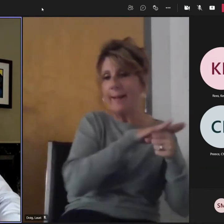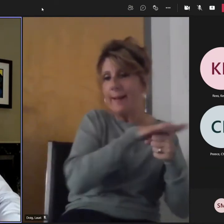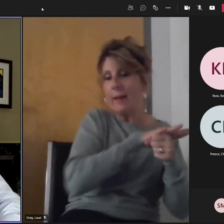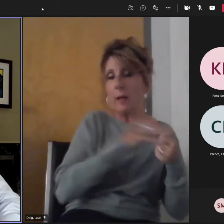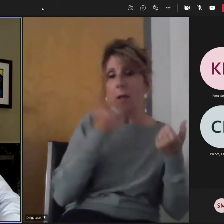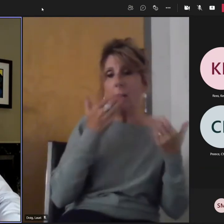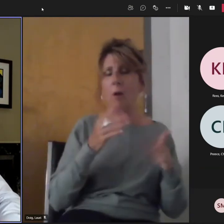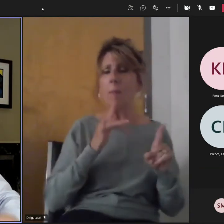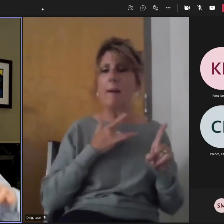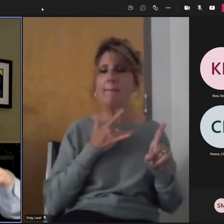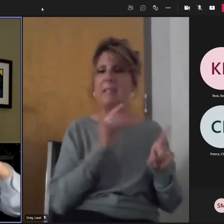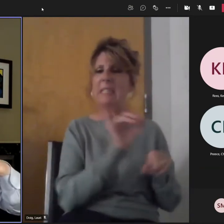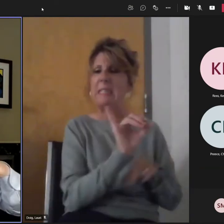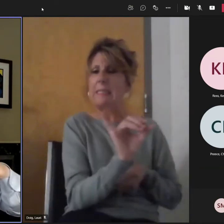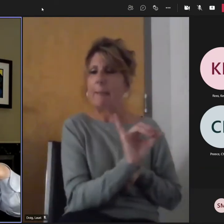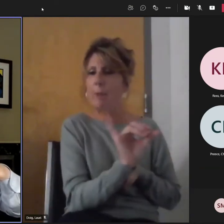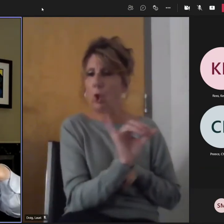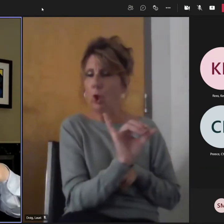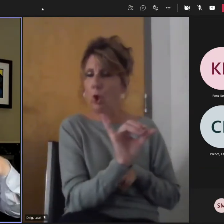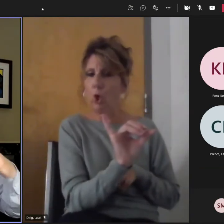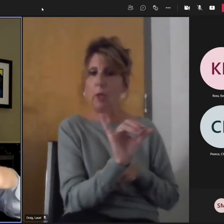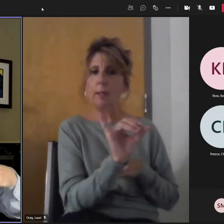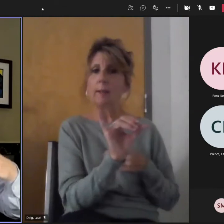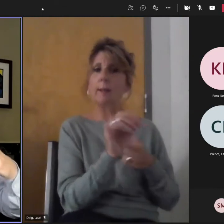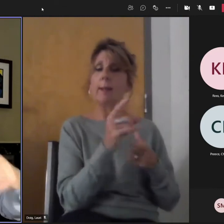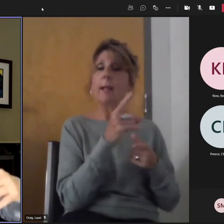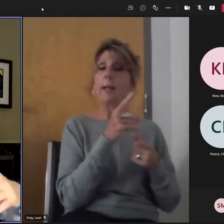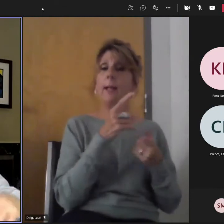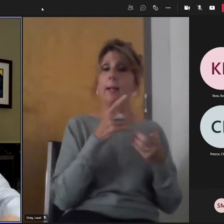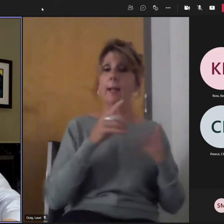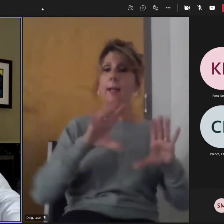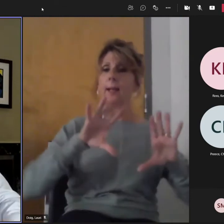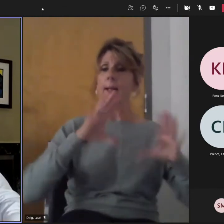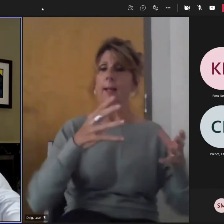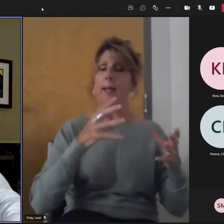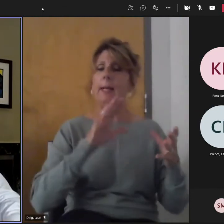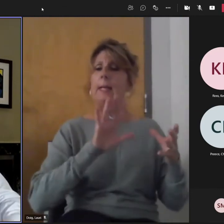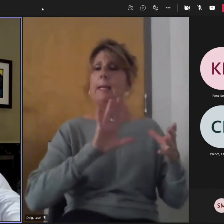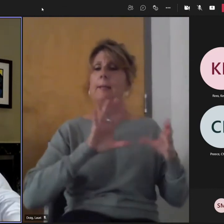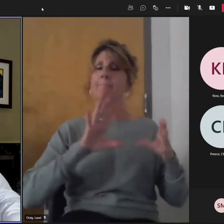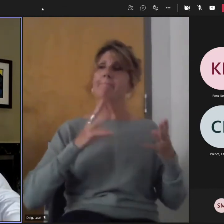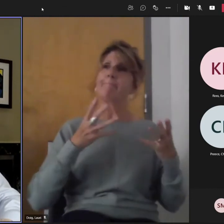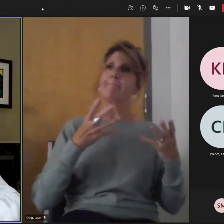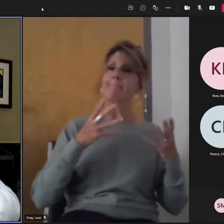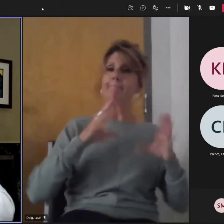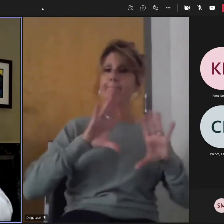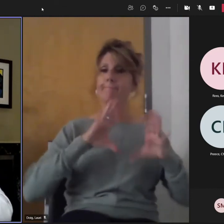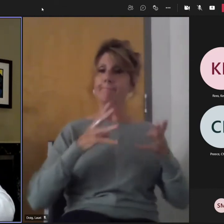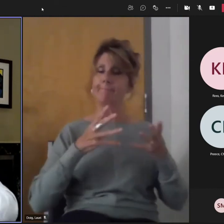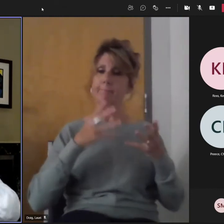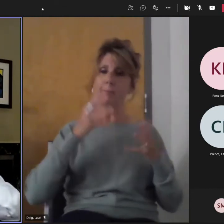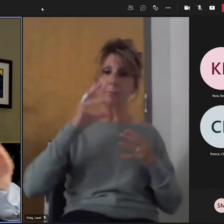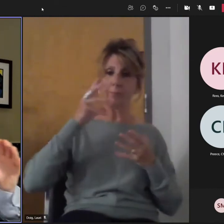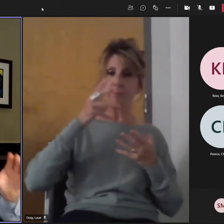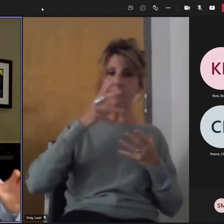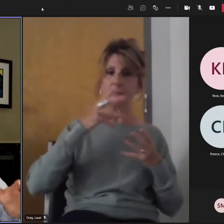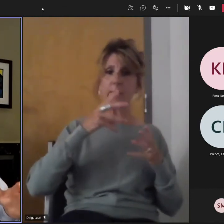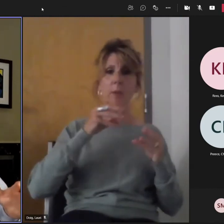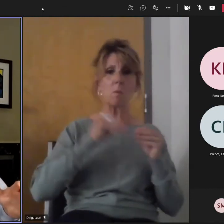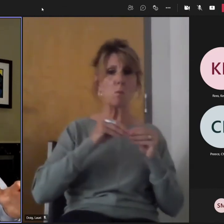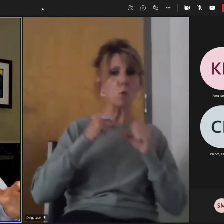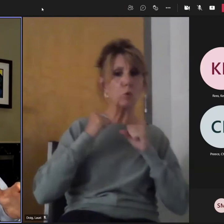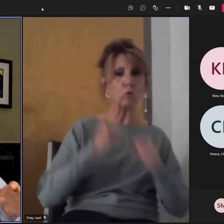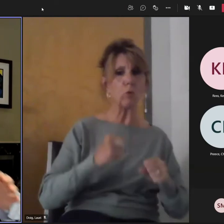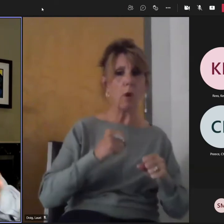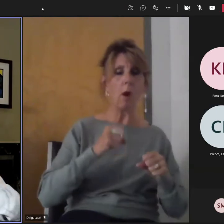ways, the pronounced developments along these lines that we're talking about are stronger in Australia and